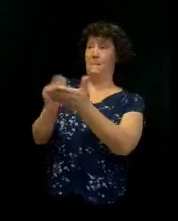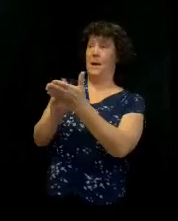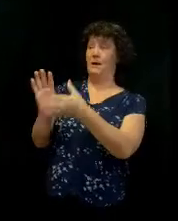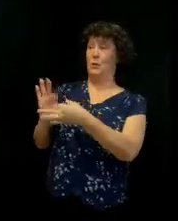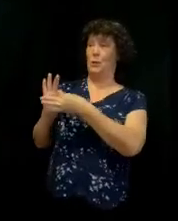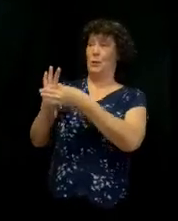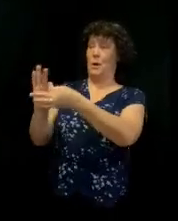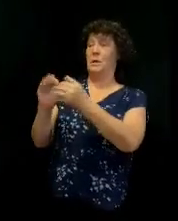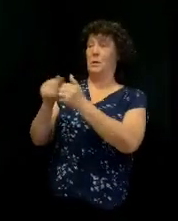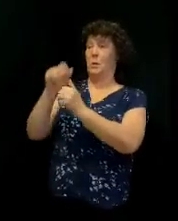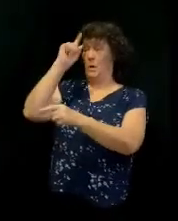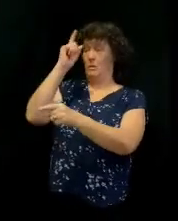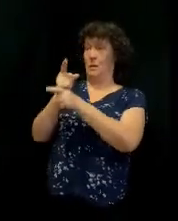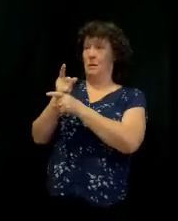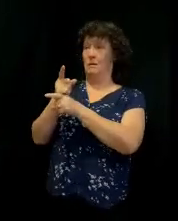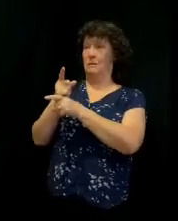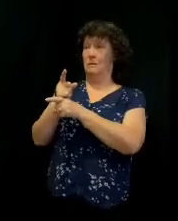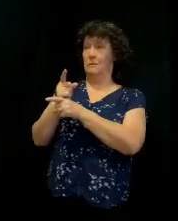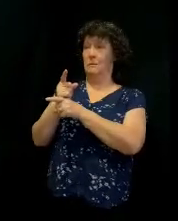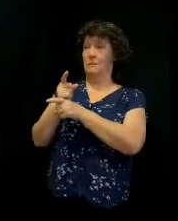unless we are connected with somebody.